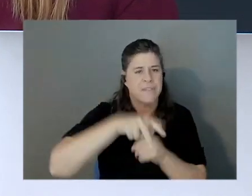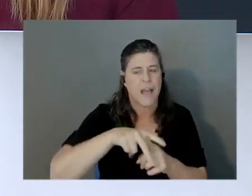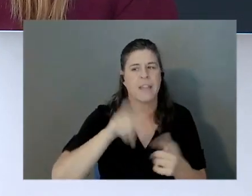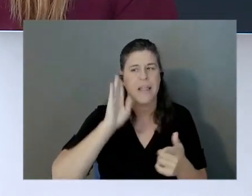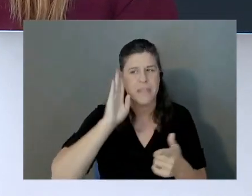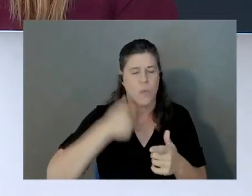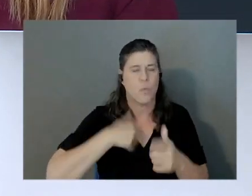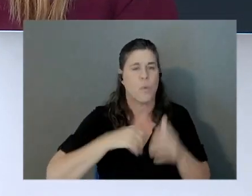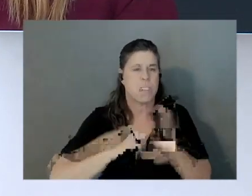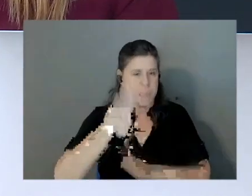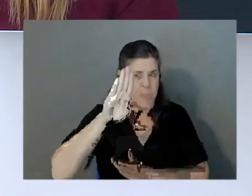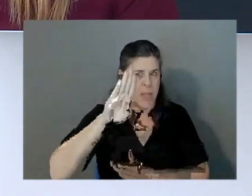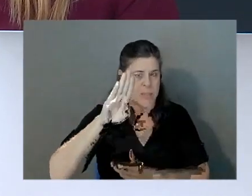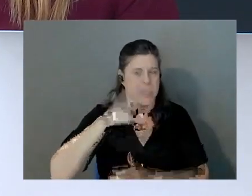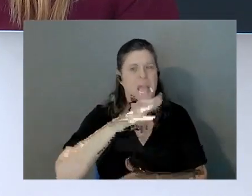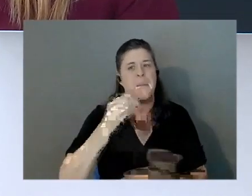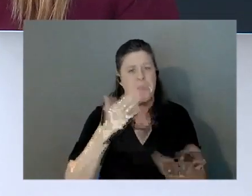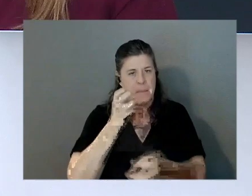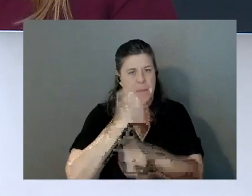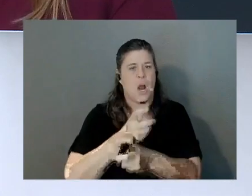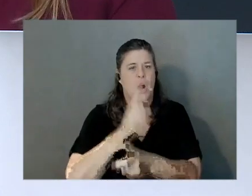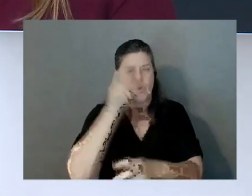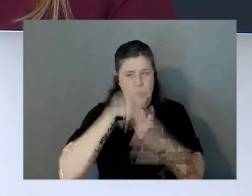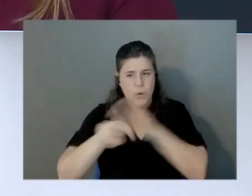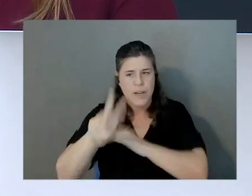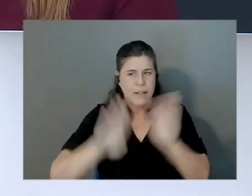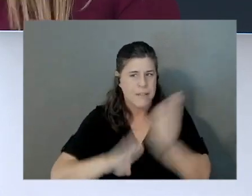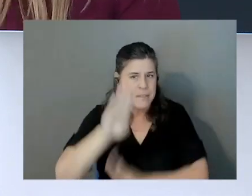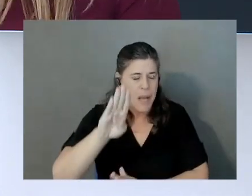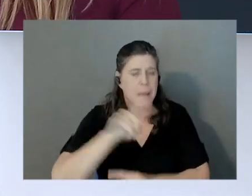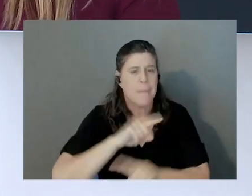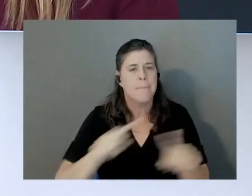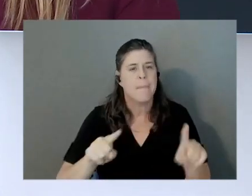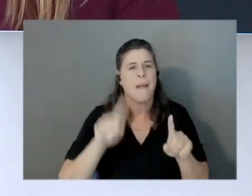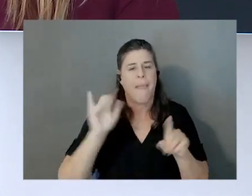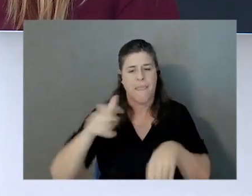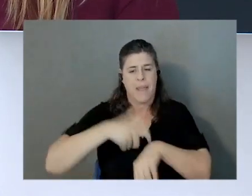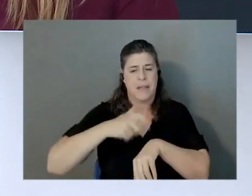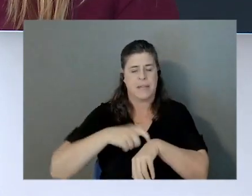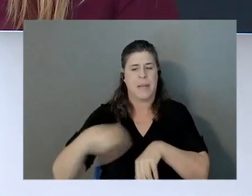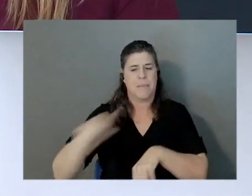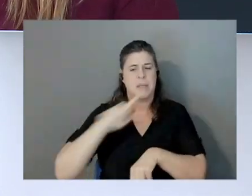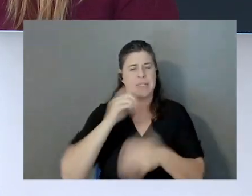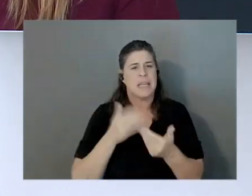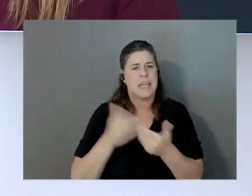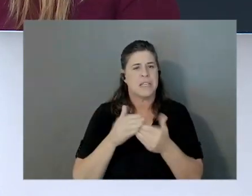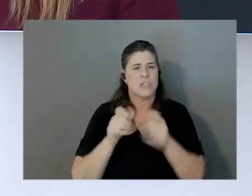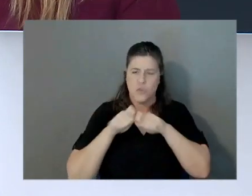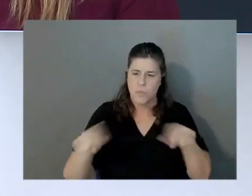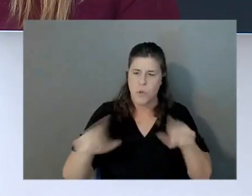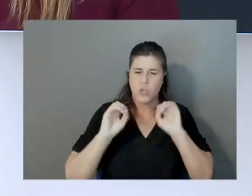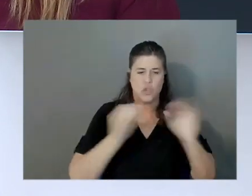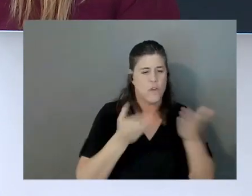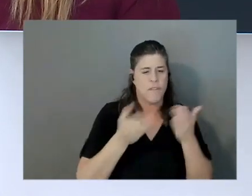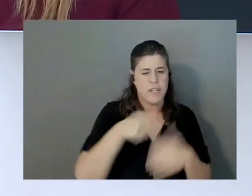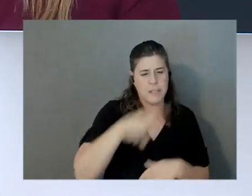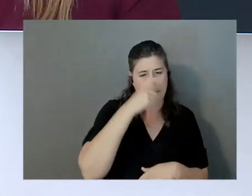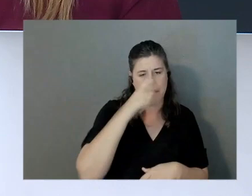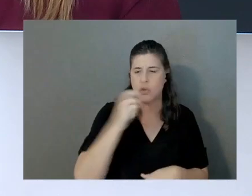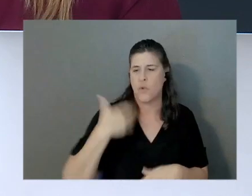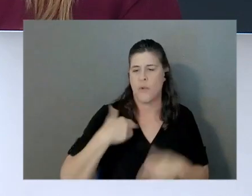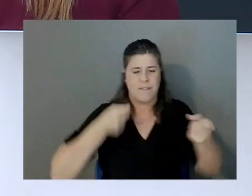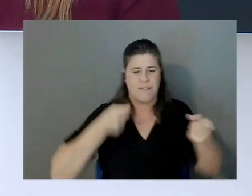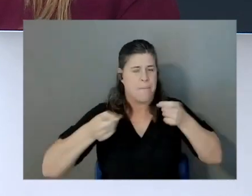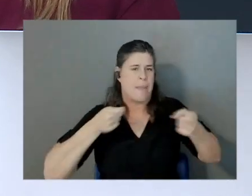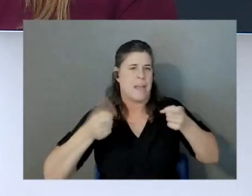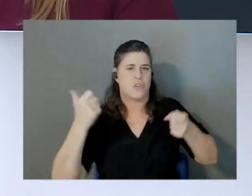it's probably difficult to predict that spike. So at that point of time, it's easier to deploy on serverless because you don't have to manage any of